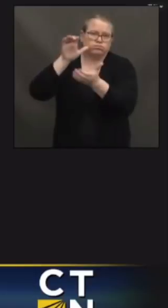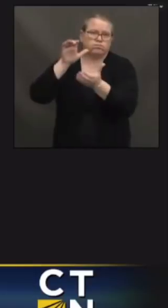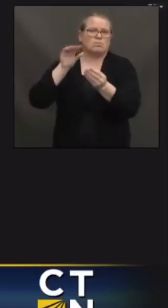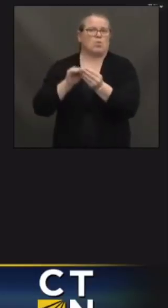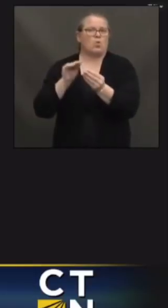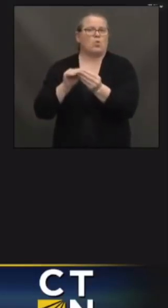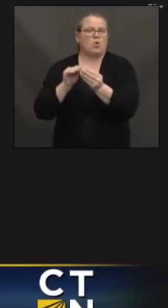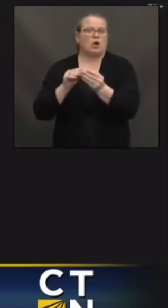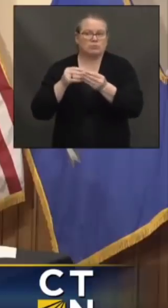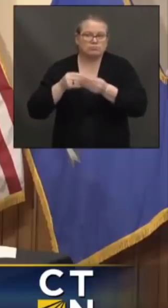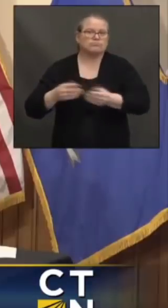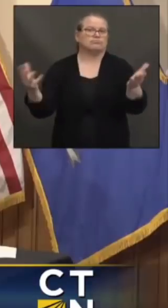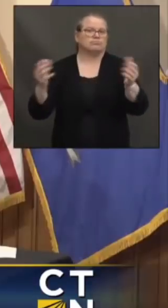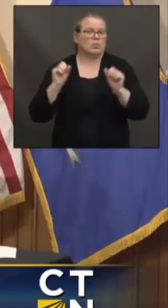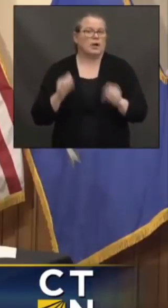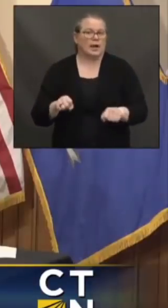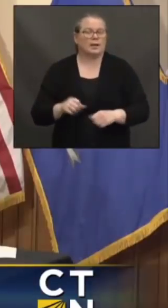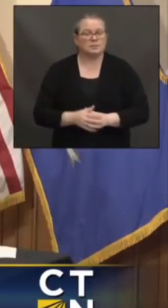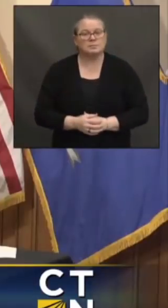available.